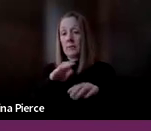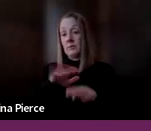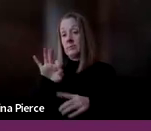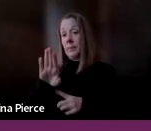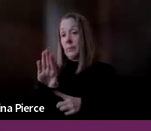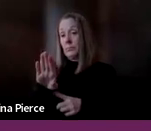you you you you you you you